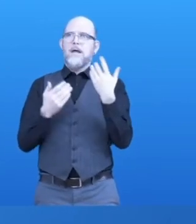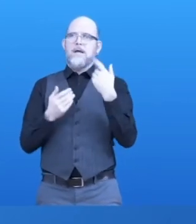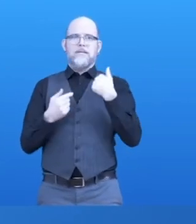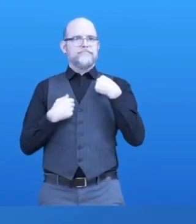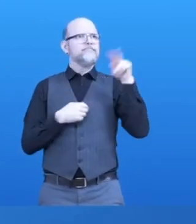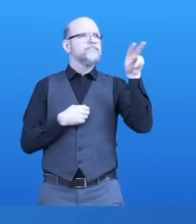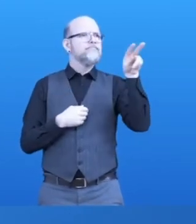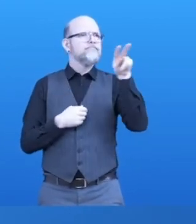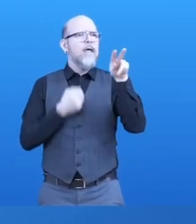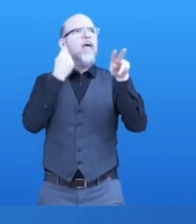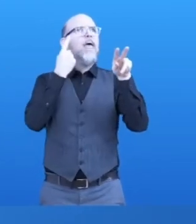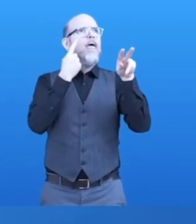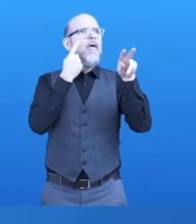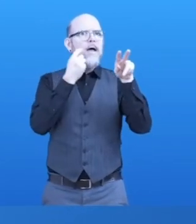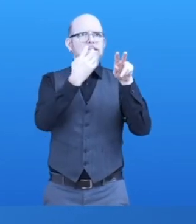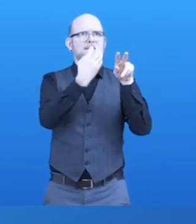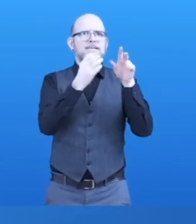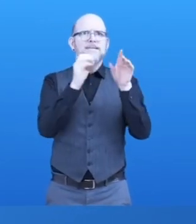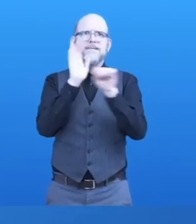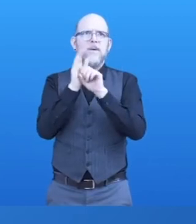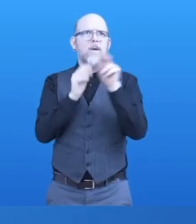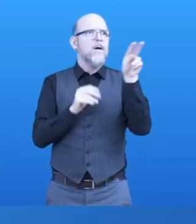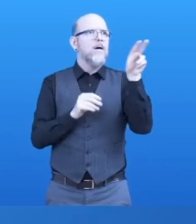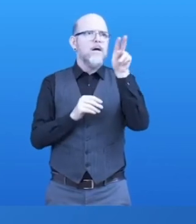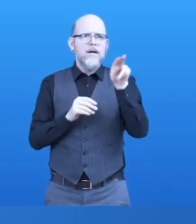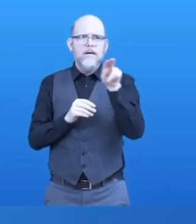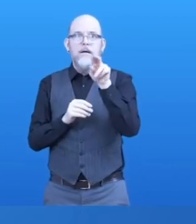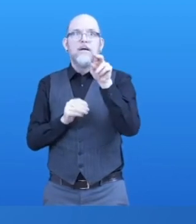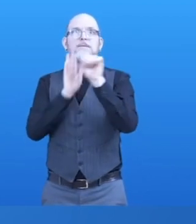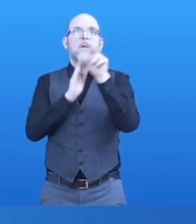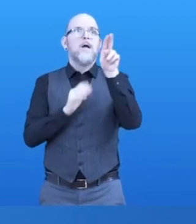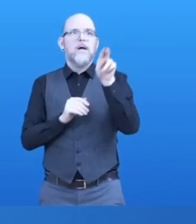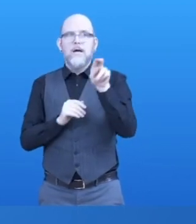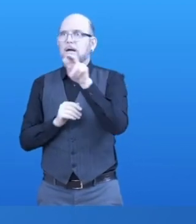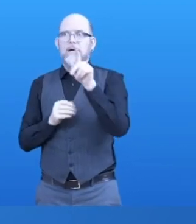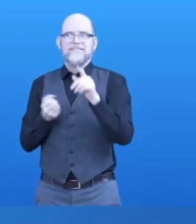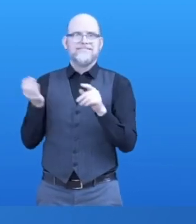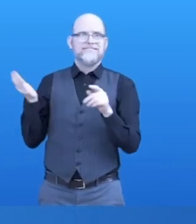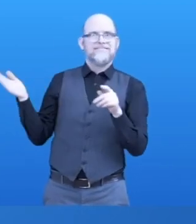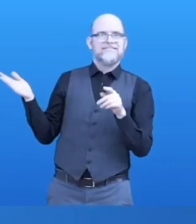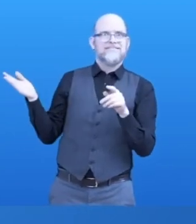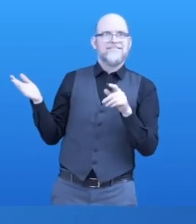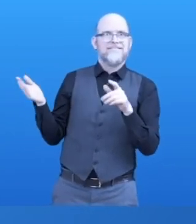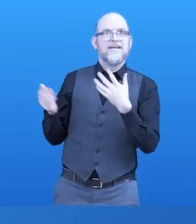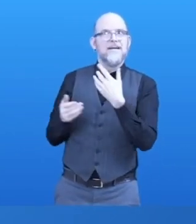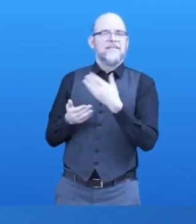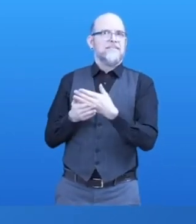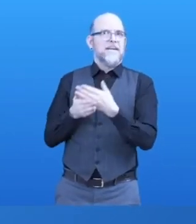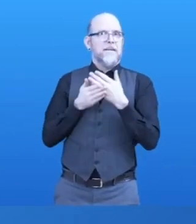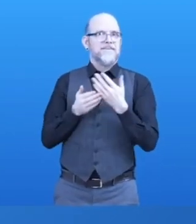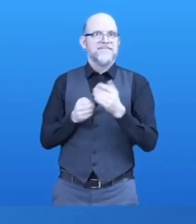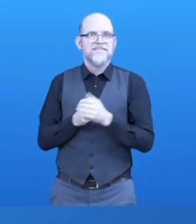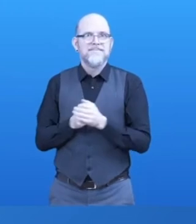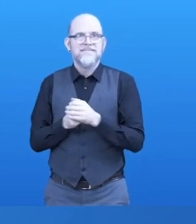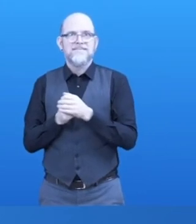In the next step, Symbols representing these keywords are fetched out of the database and finally, they are